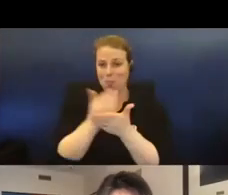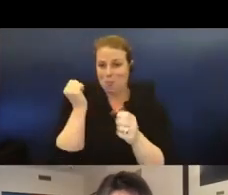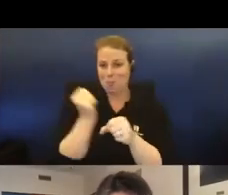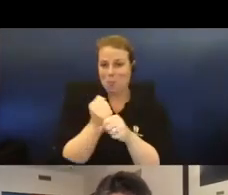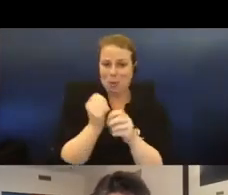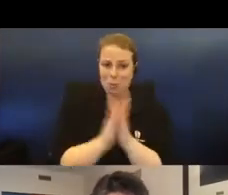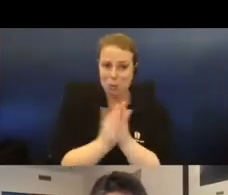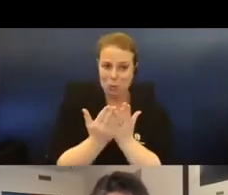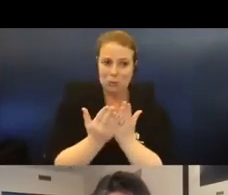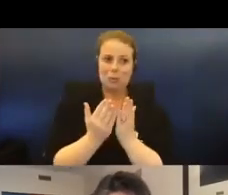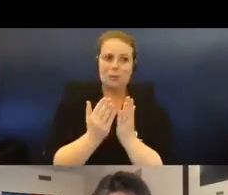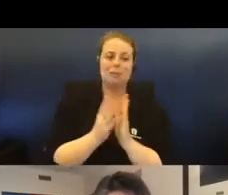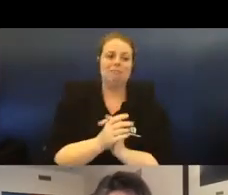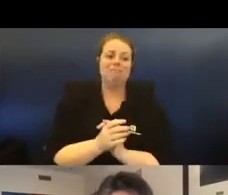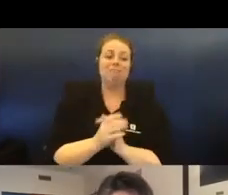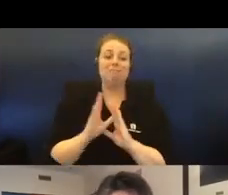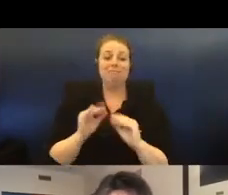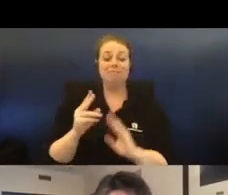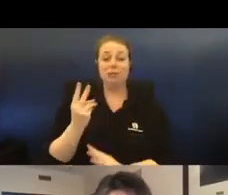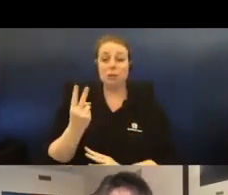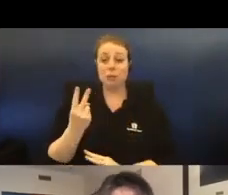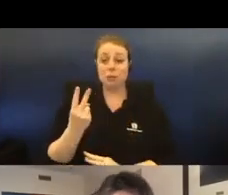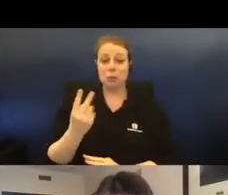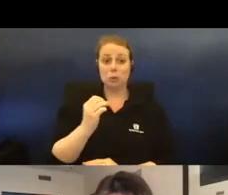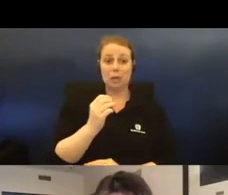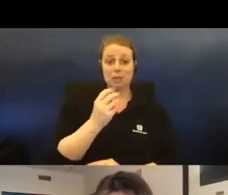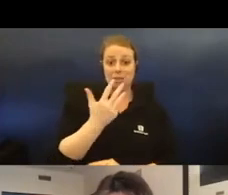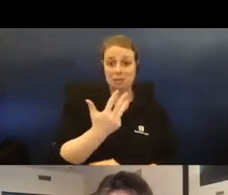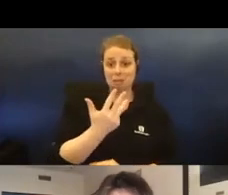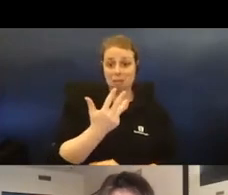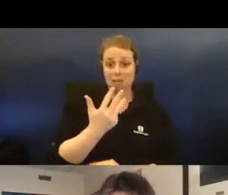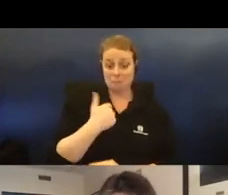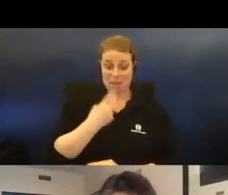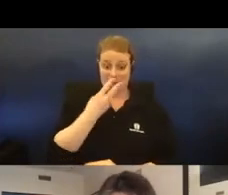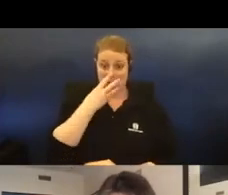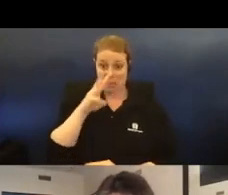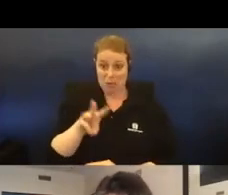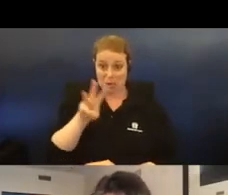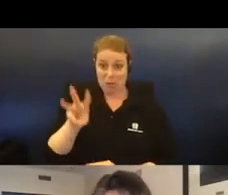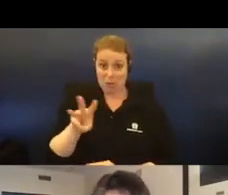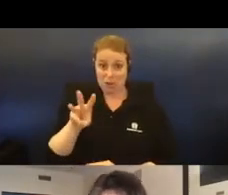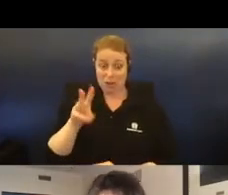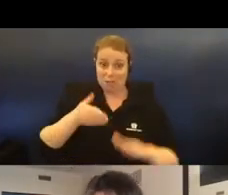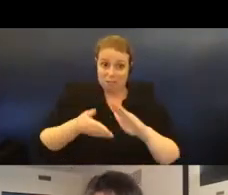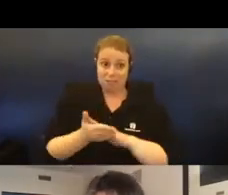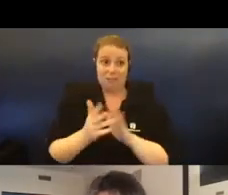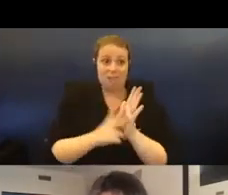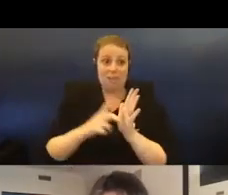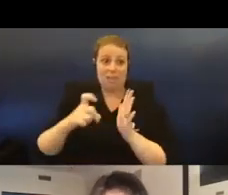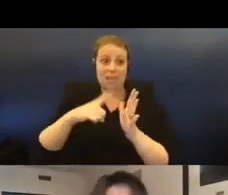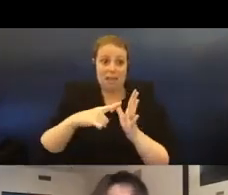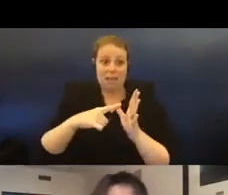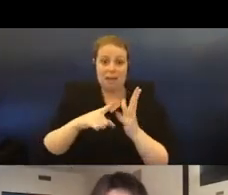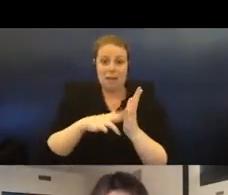But by 2009, at the age of 33, I entered VCA undergrad painting department,